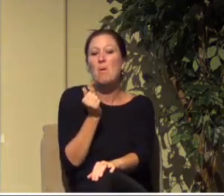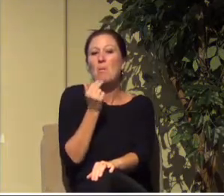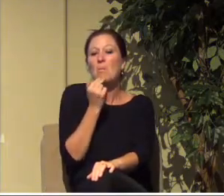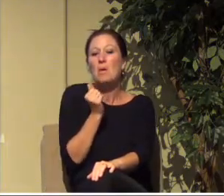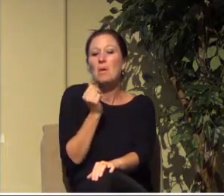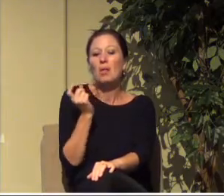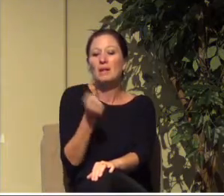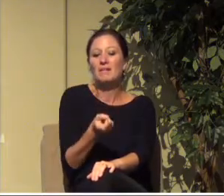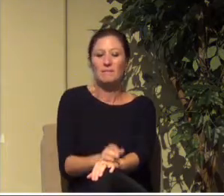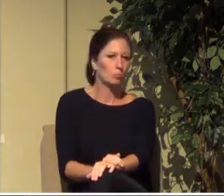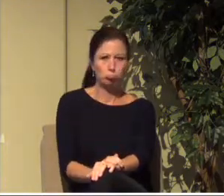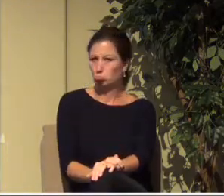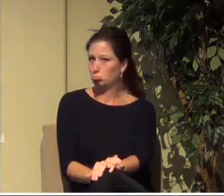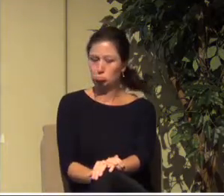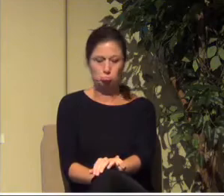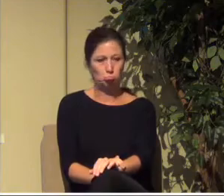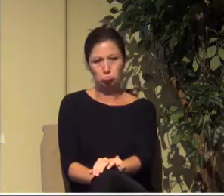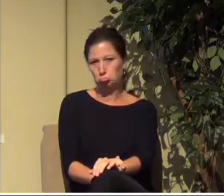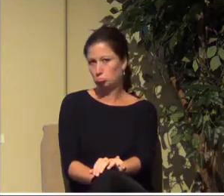us himself.